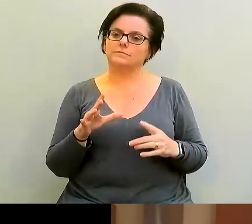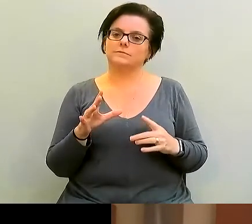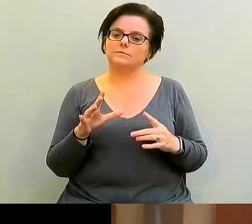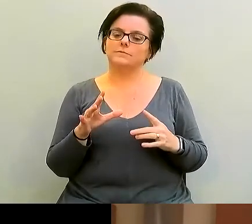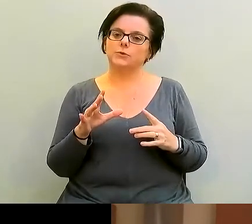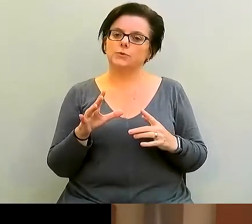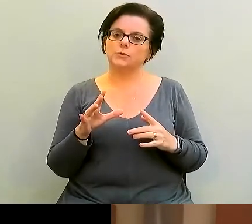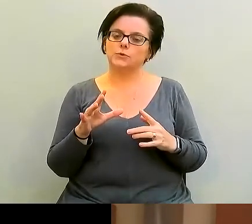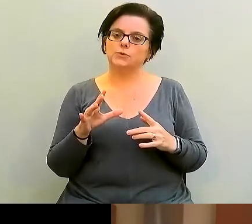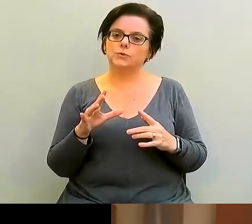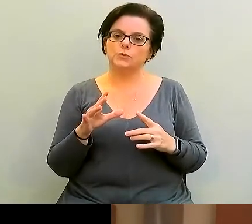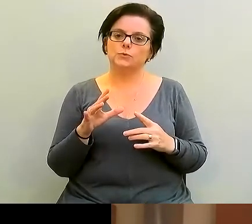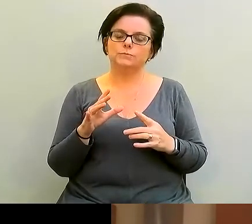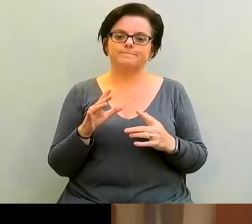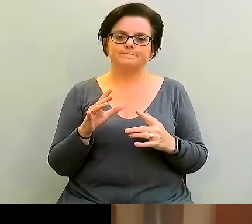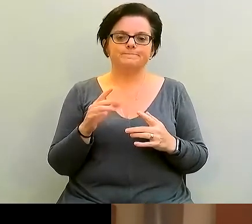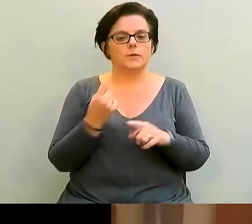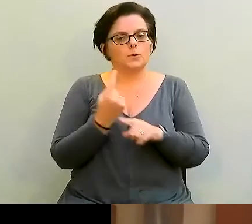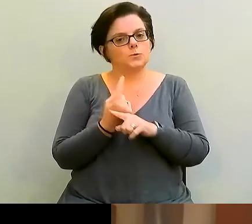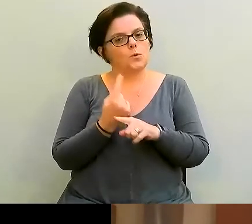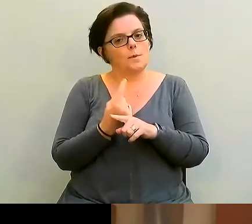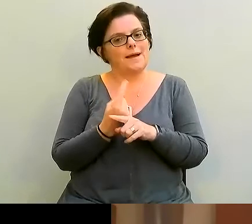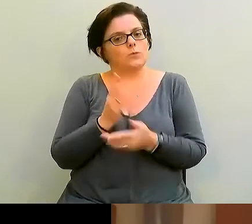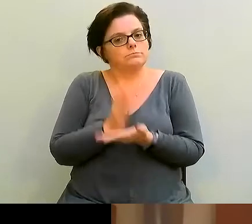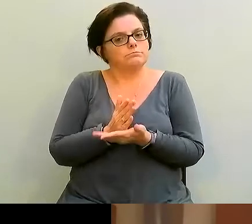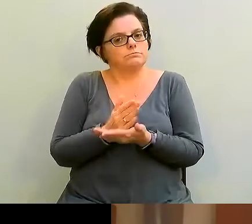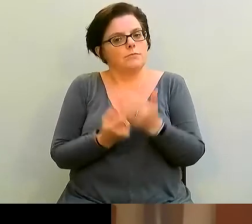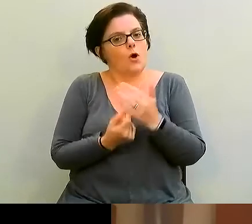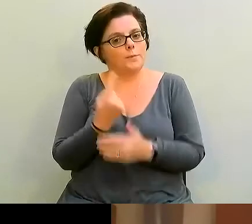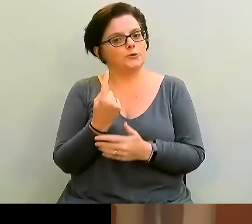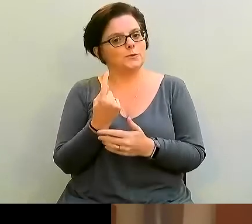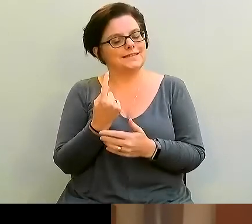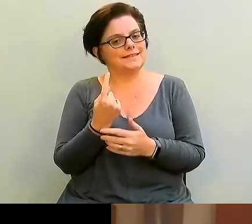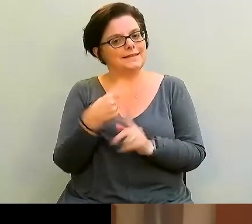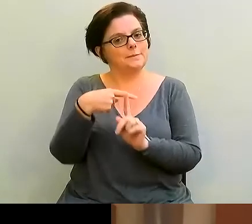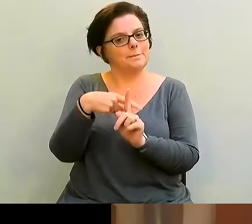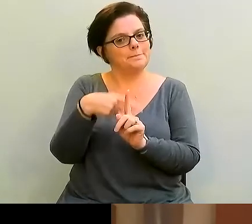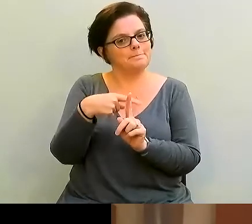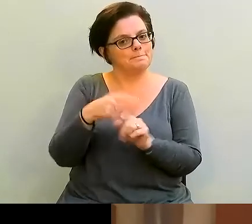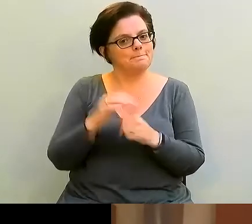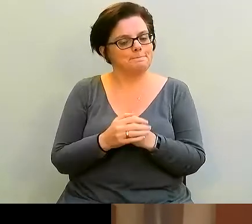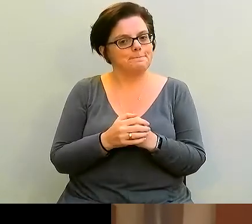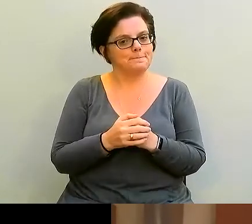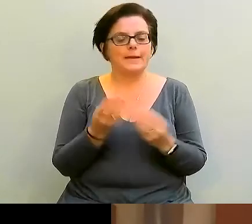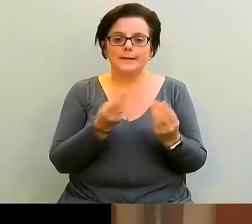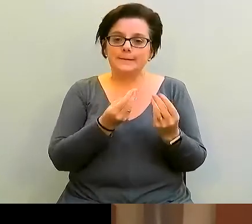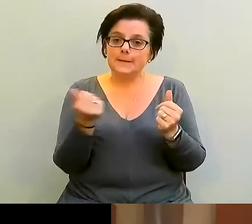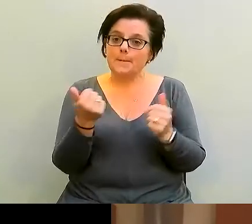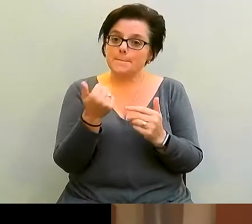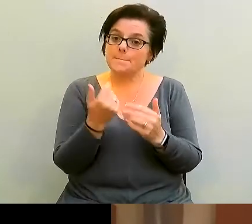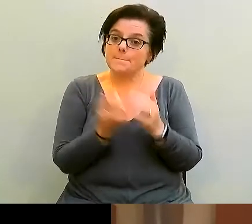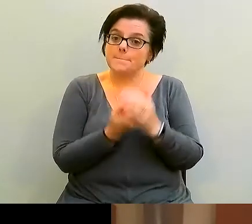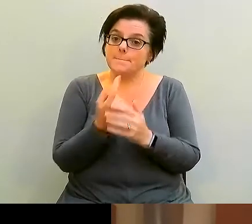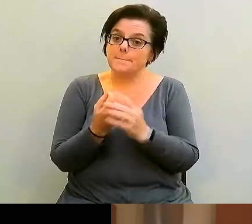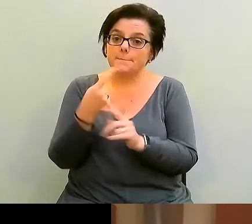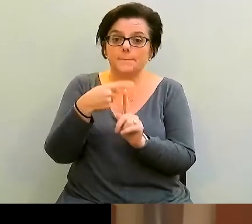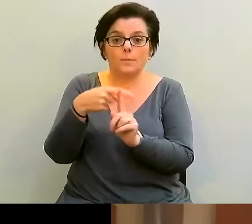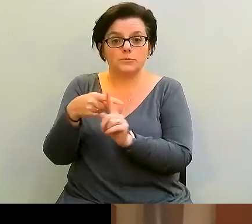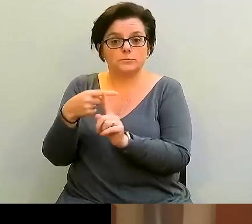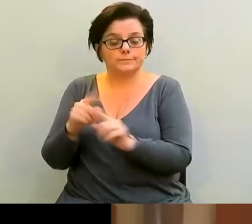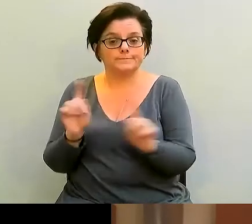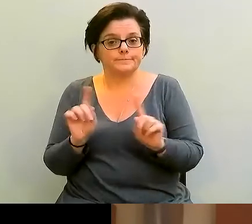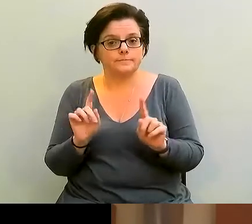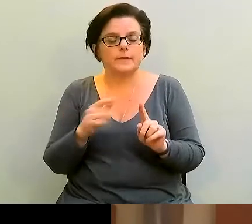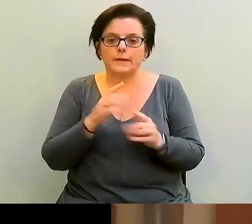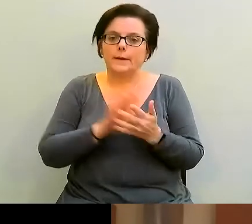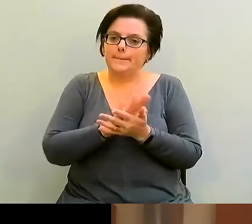about the opportunities it's created. And the opportunities it's created has meant that we've been able to